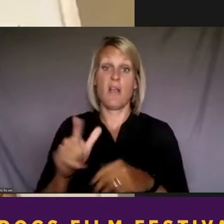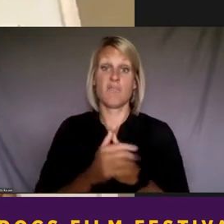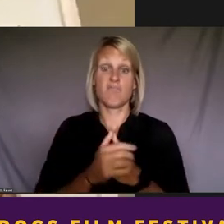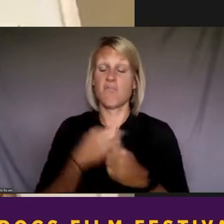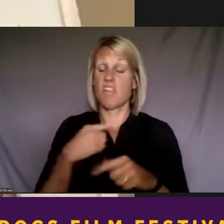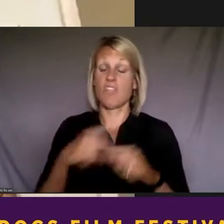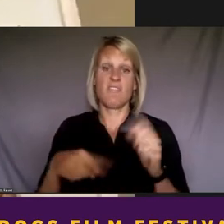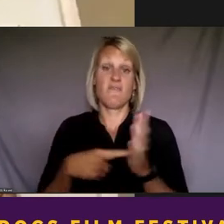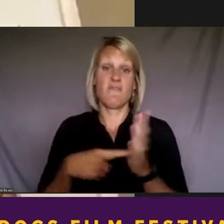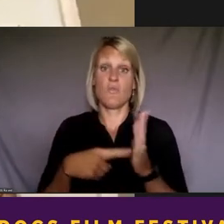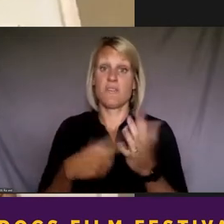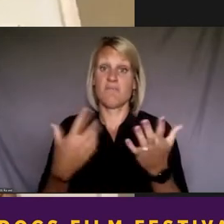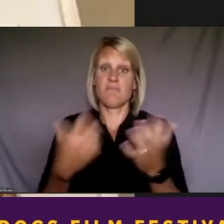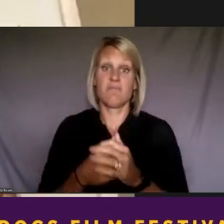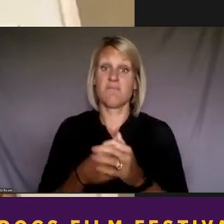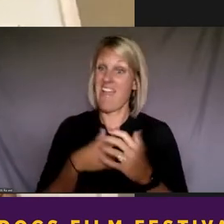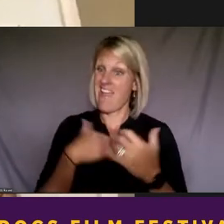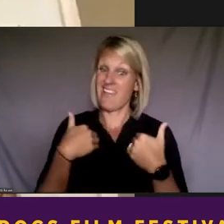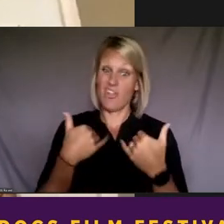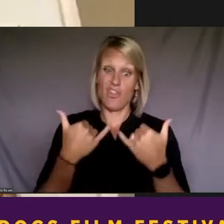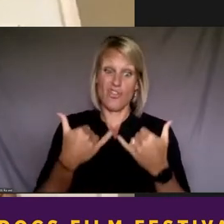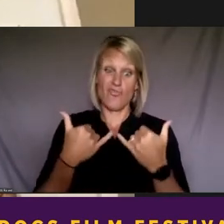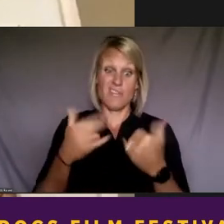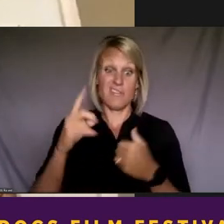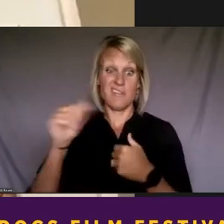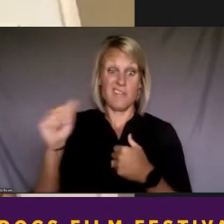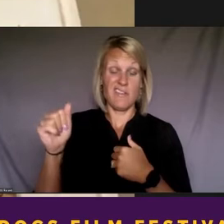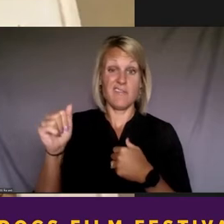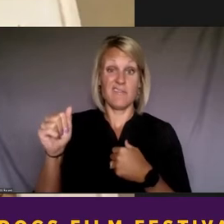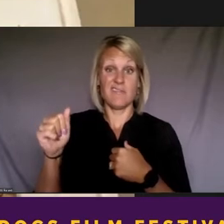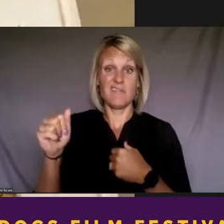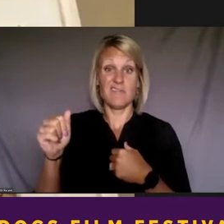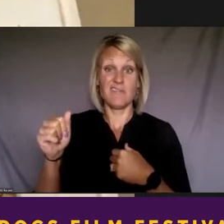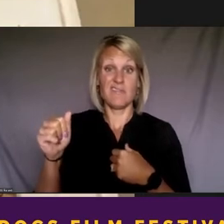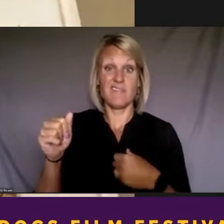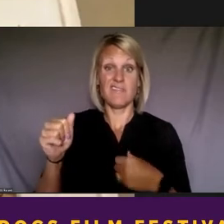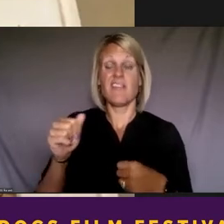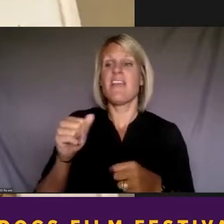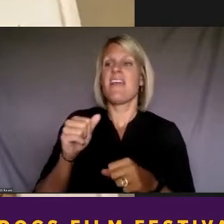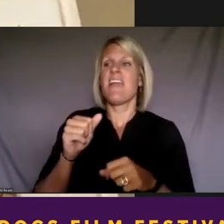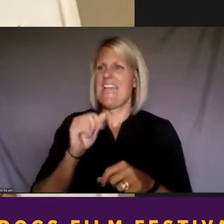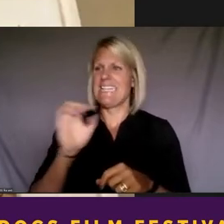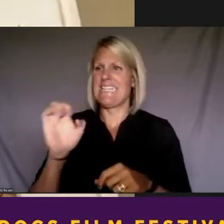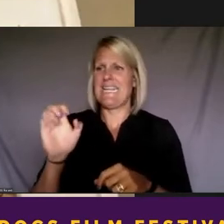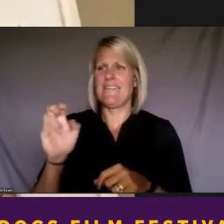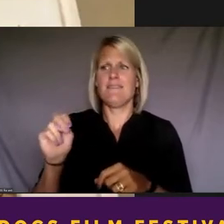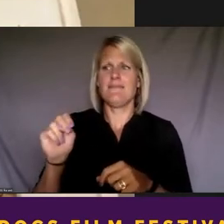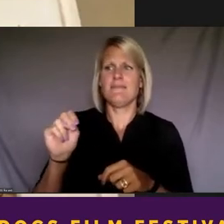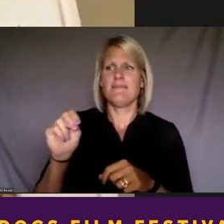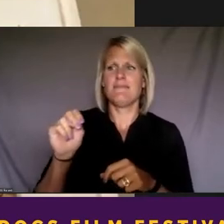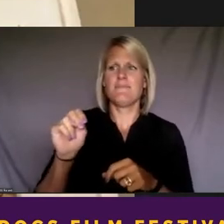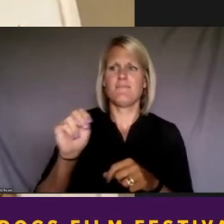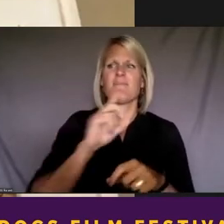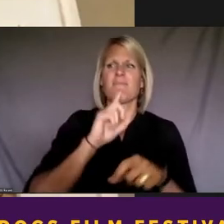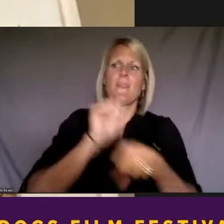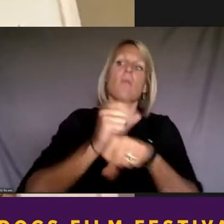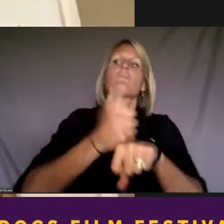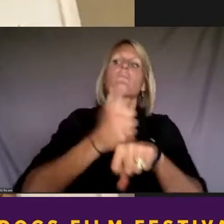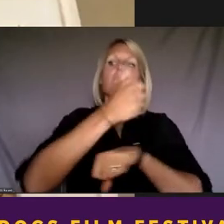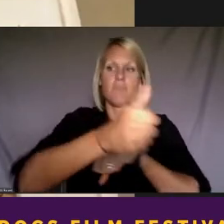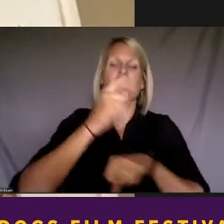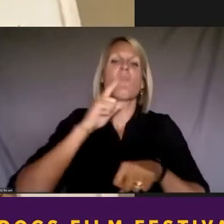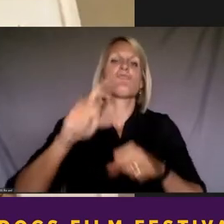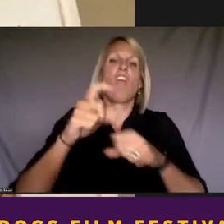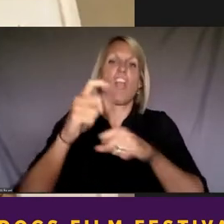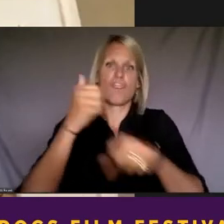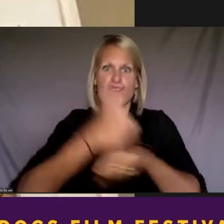current DA that was being indicted on charges. then all of a sudden, people are asking us for our votes within jail.